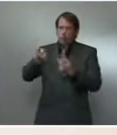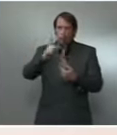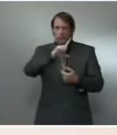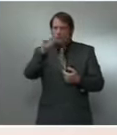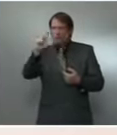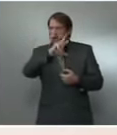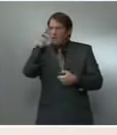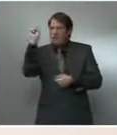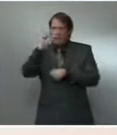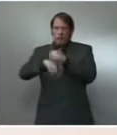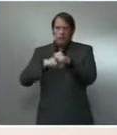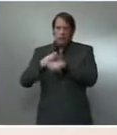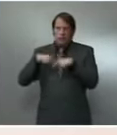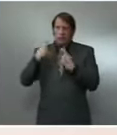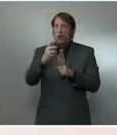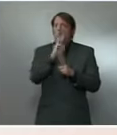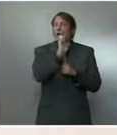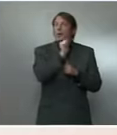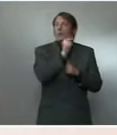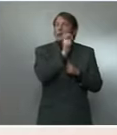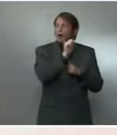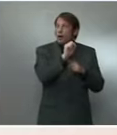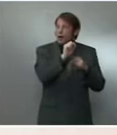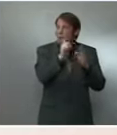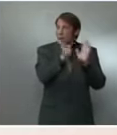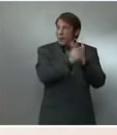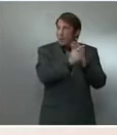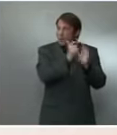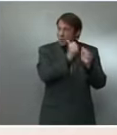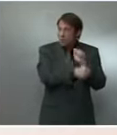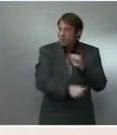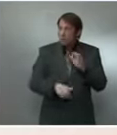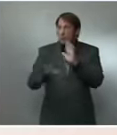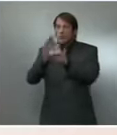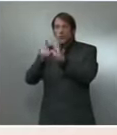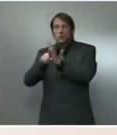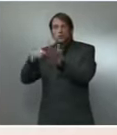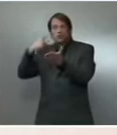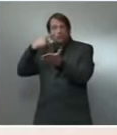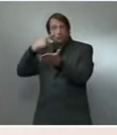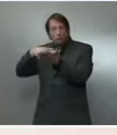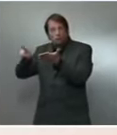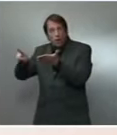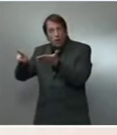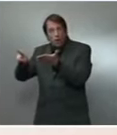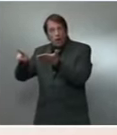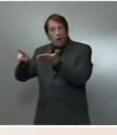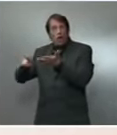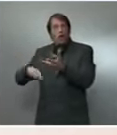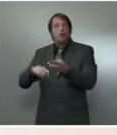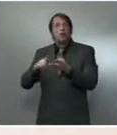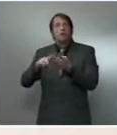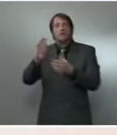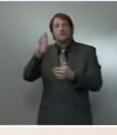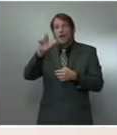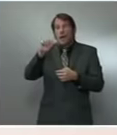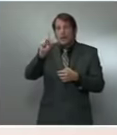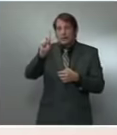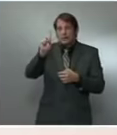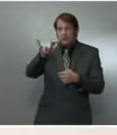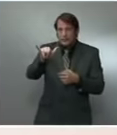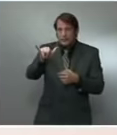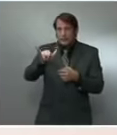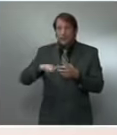background checks passed as a part of the Brady Bill. He helped lead the effort to get two dozen executive actions in place when he was Vice President